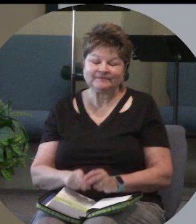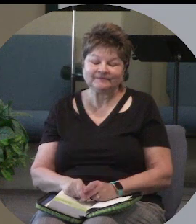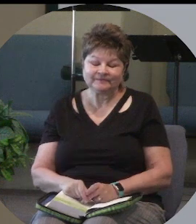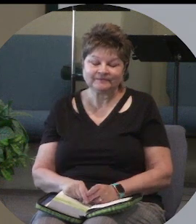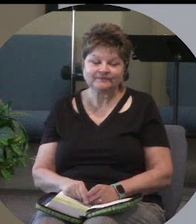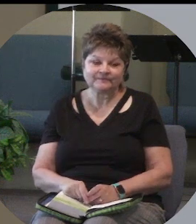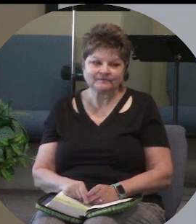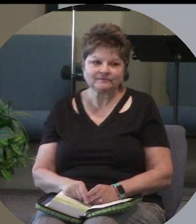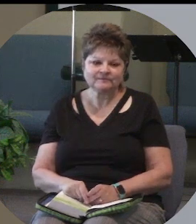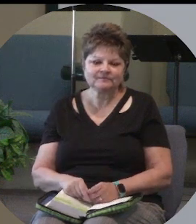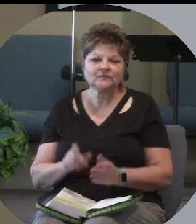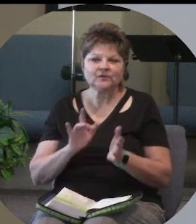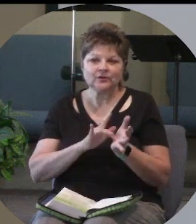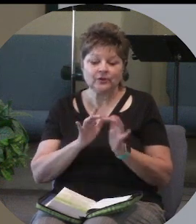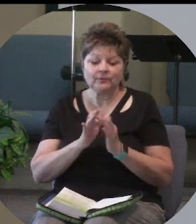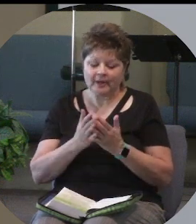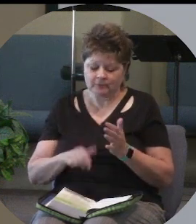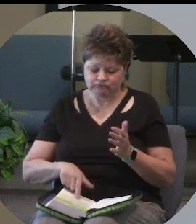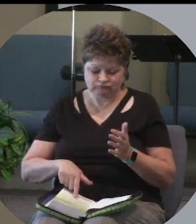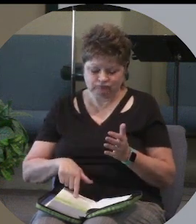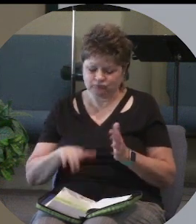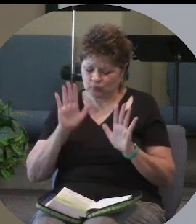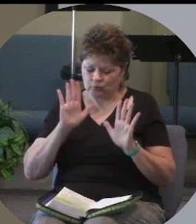See, the Bible's a wonderful book.